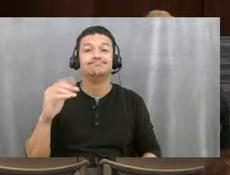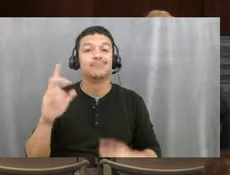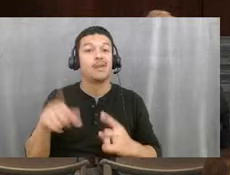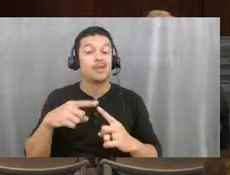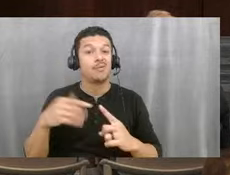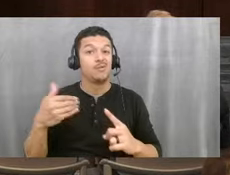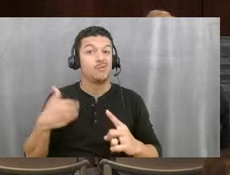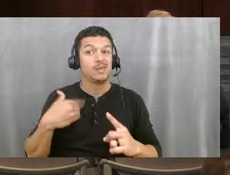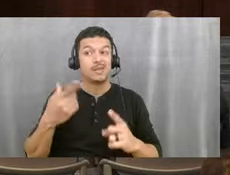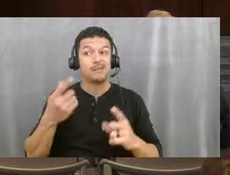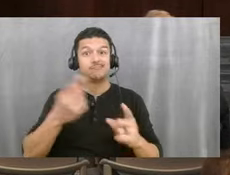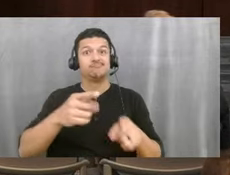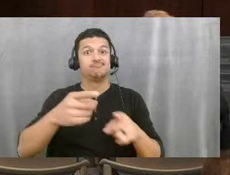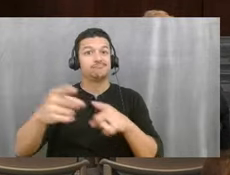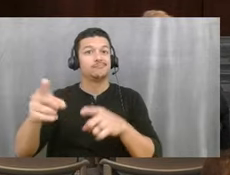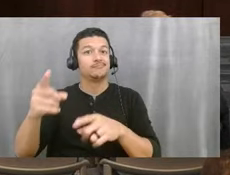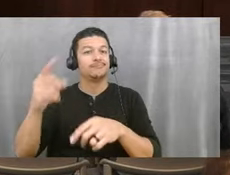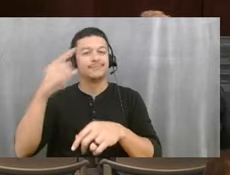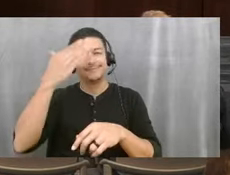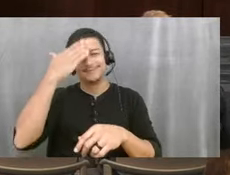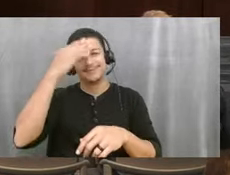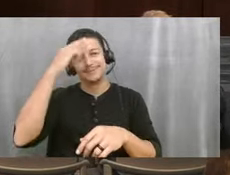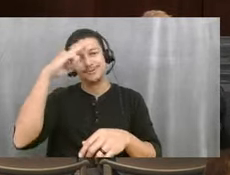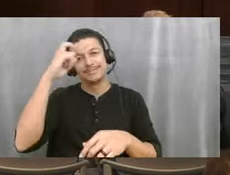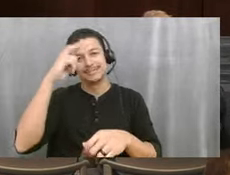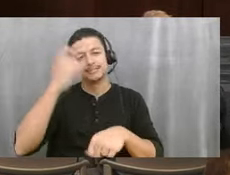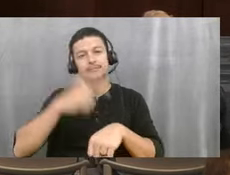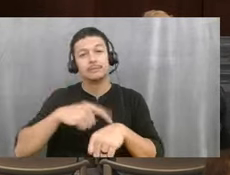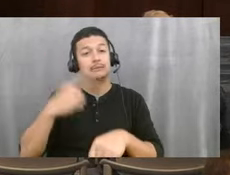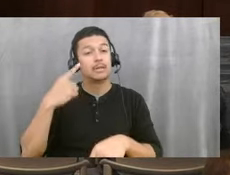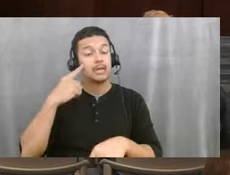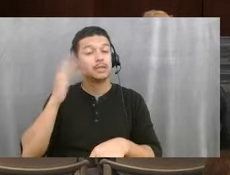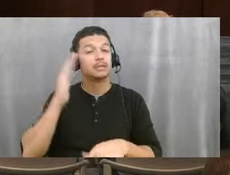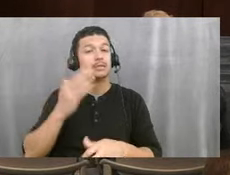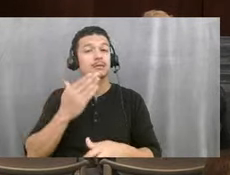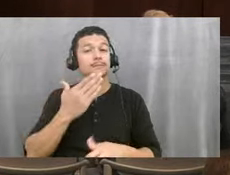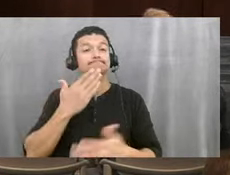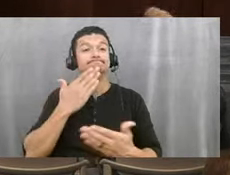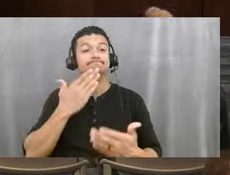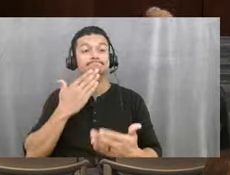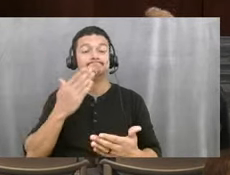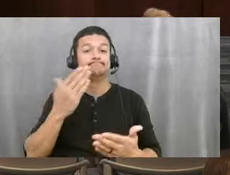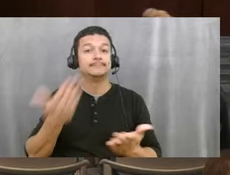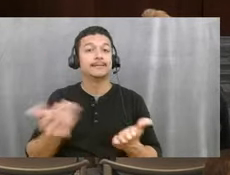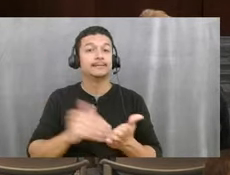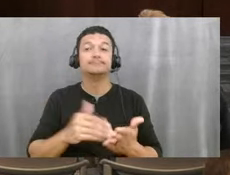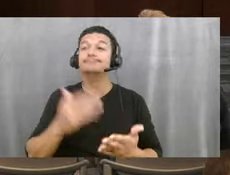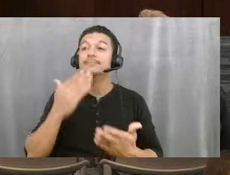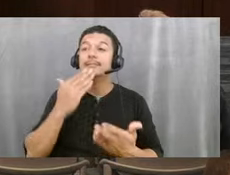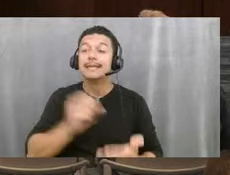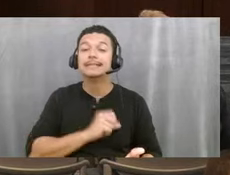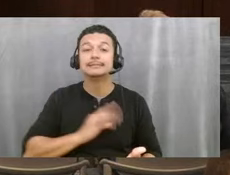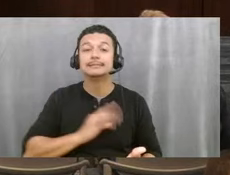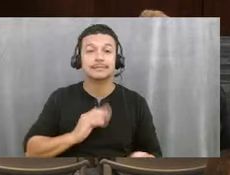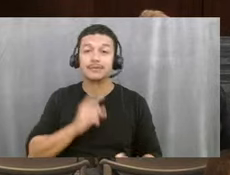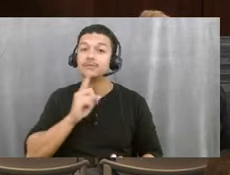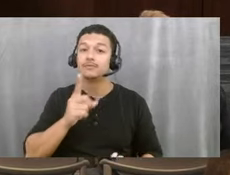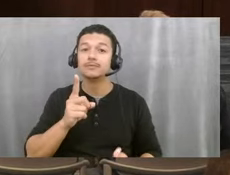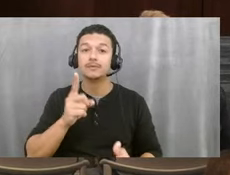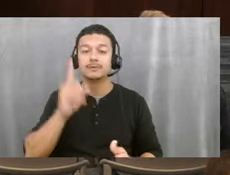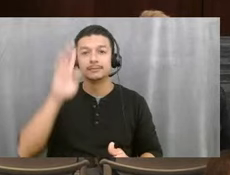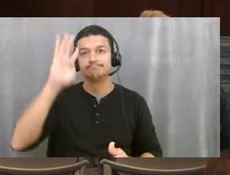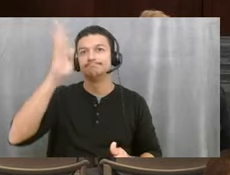events in the summertime, I think it would be deeply appreciated. So thanks, staff, again, for coming up with that layout.